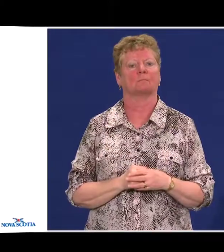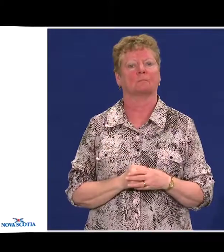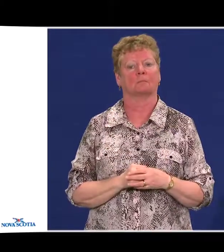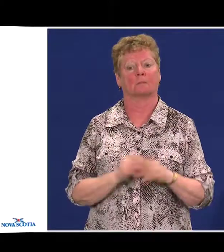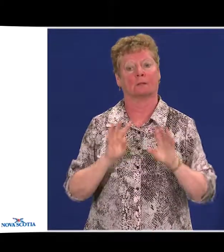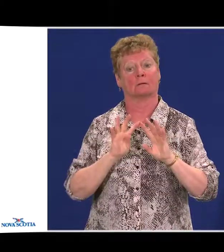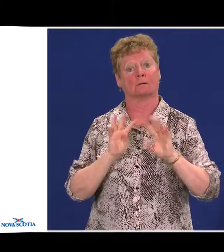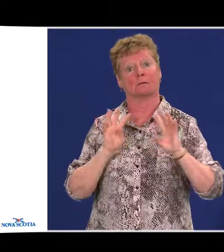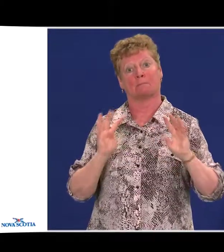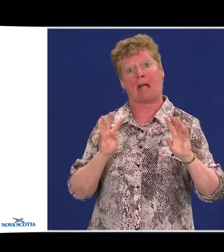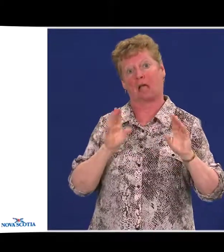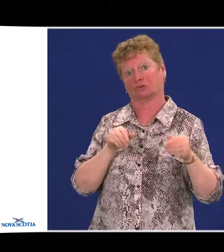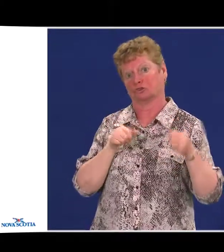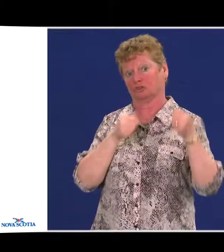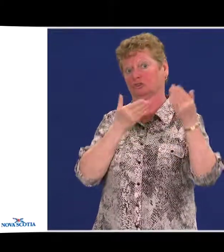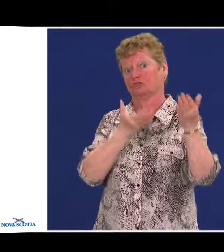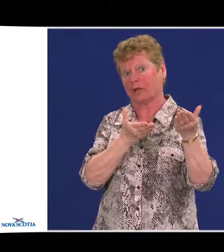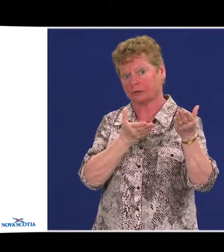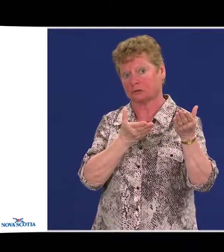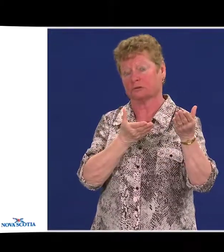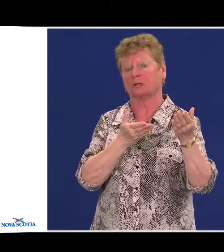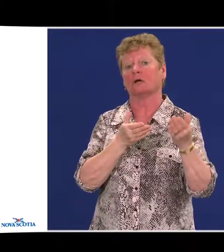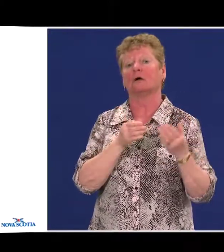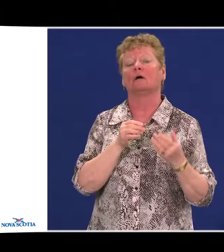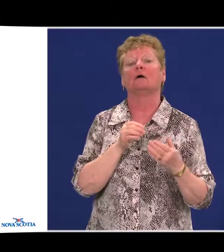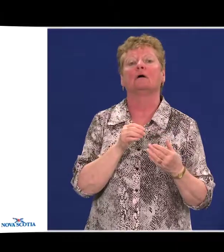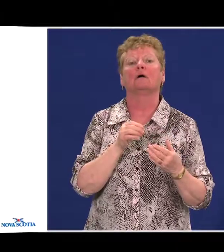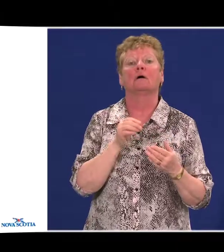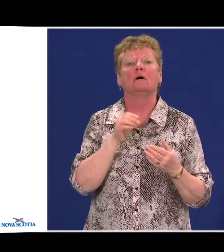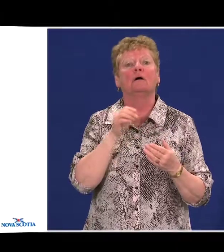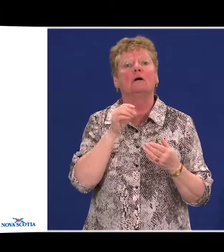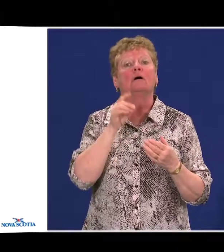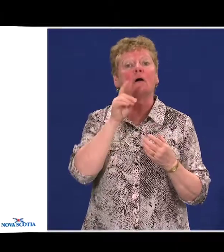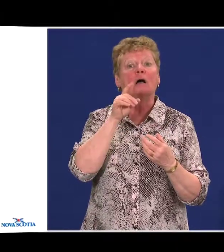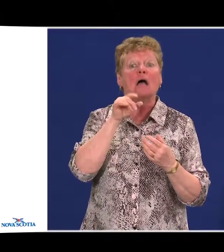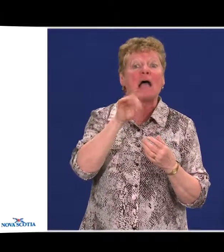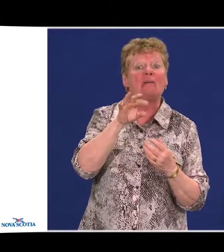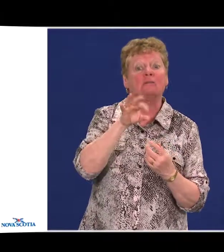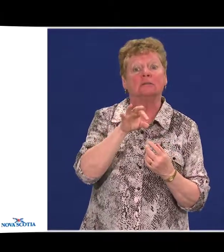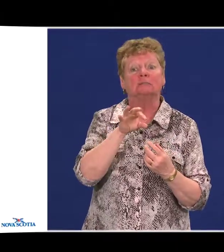recommends that exceptions should be rare.